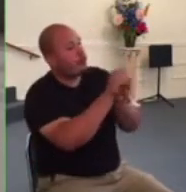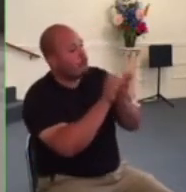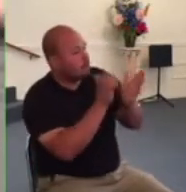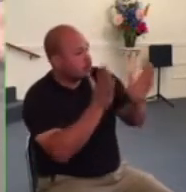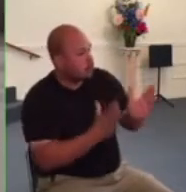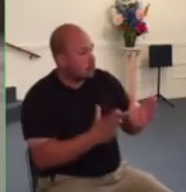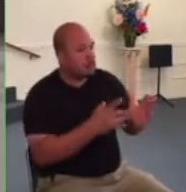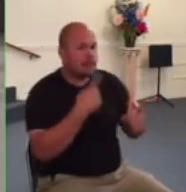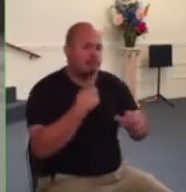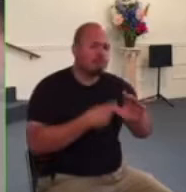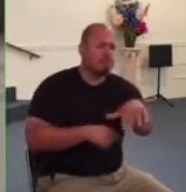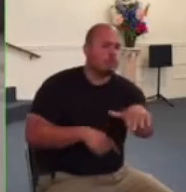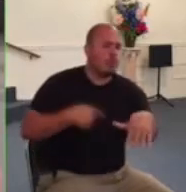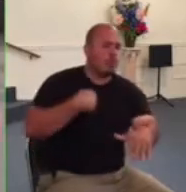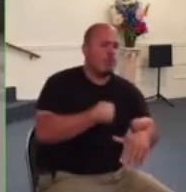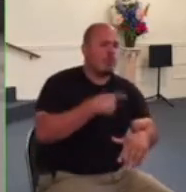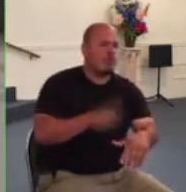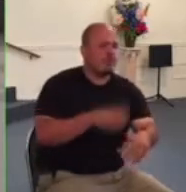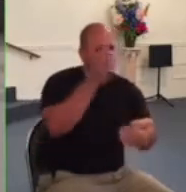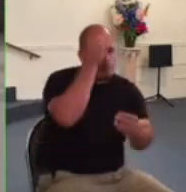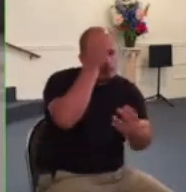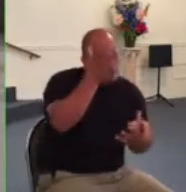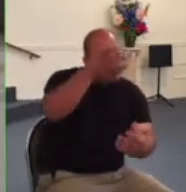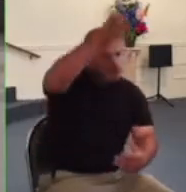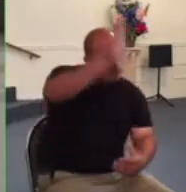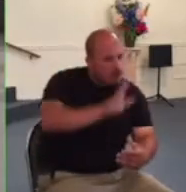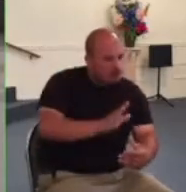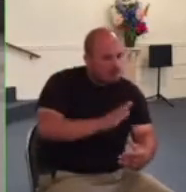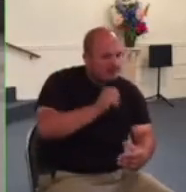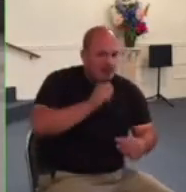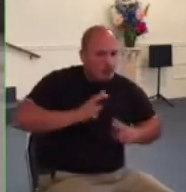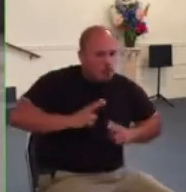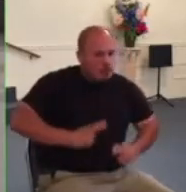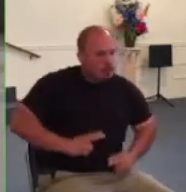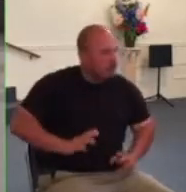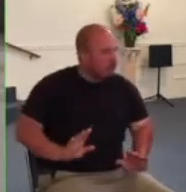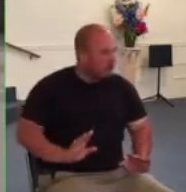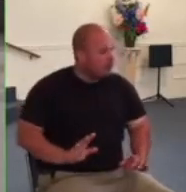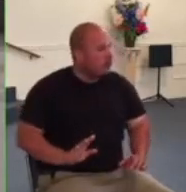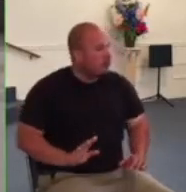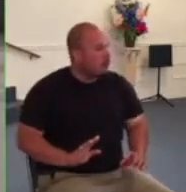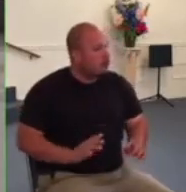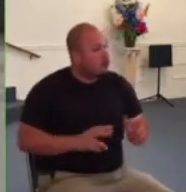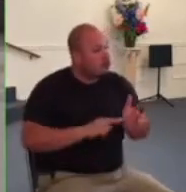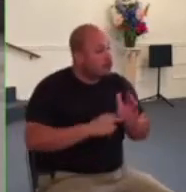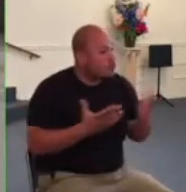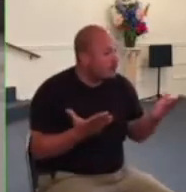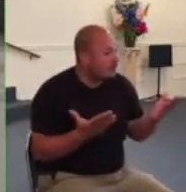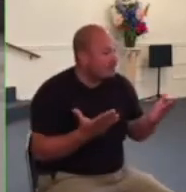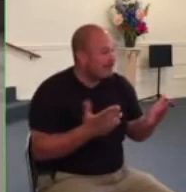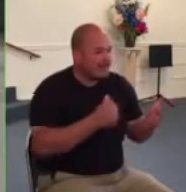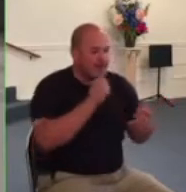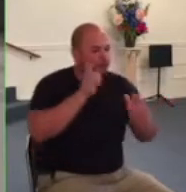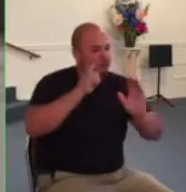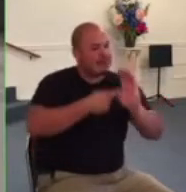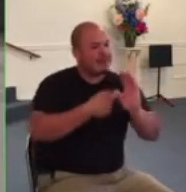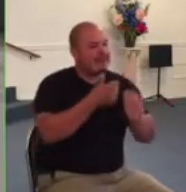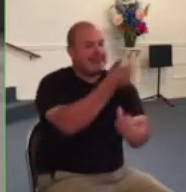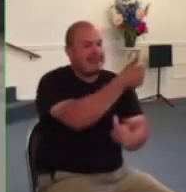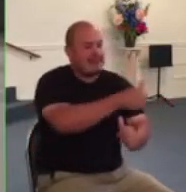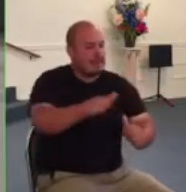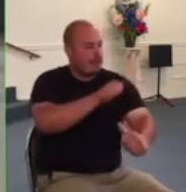obey god rather than human beings what they're saying is that they will not recognize any authority in their lives higher